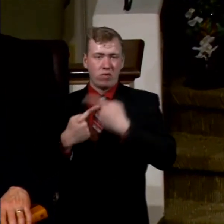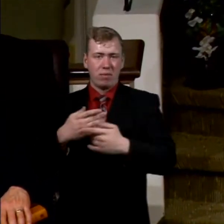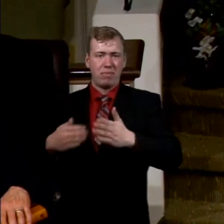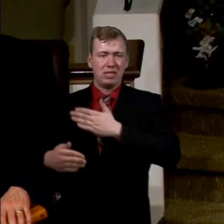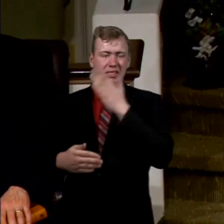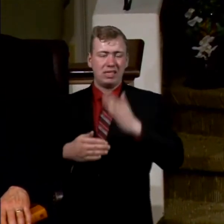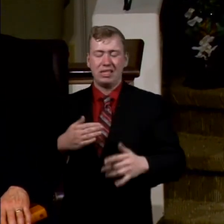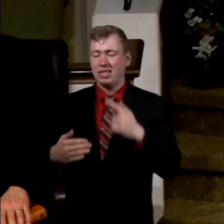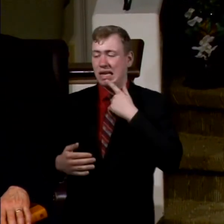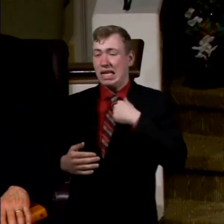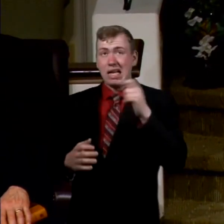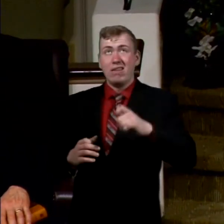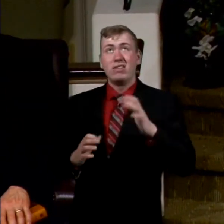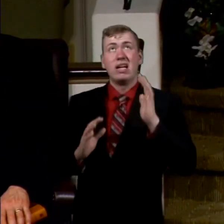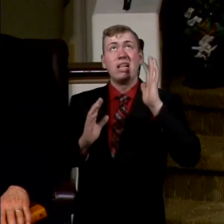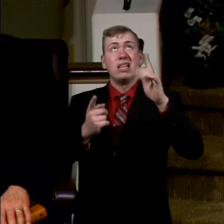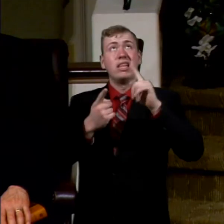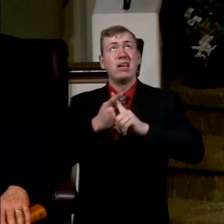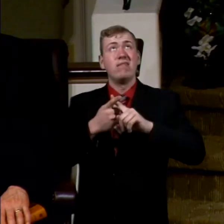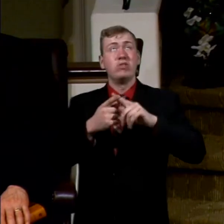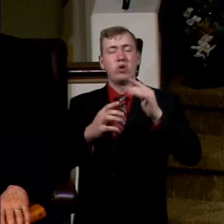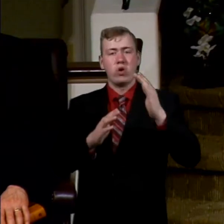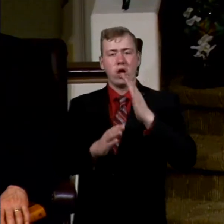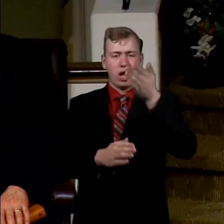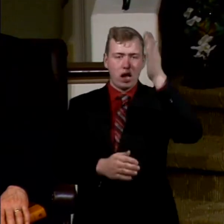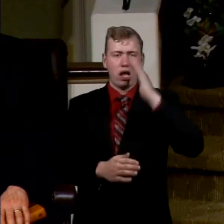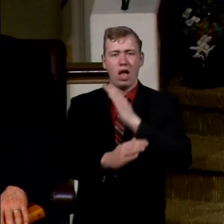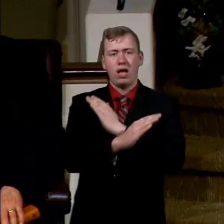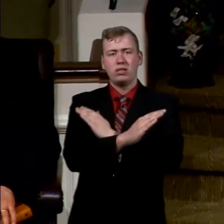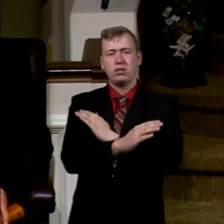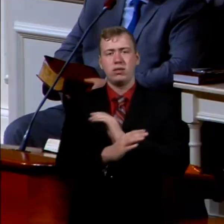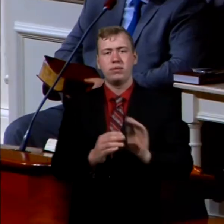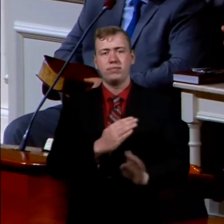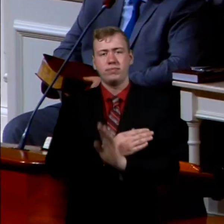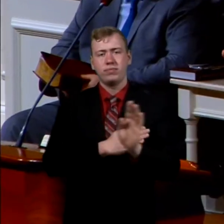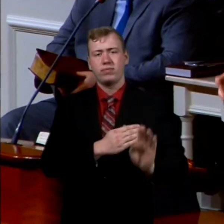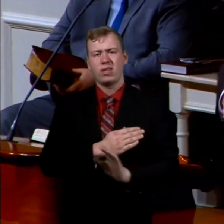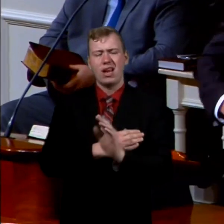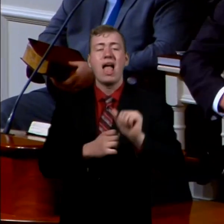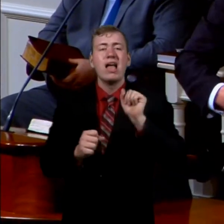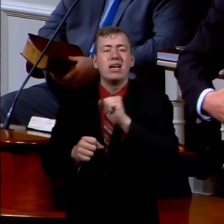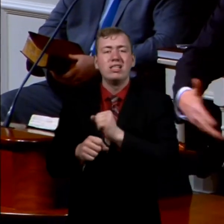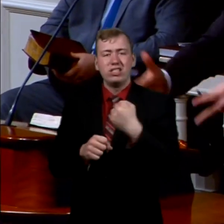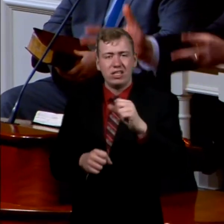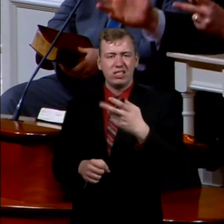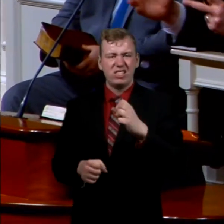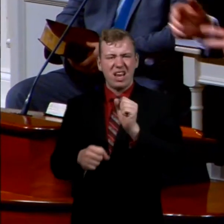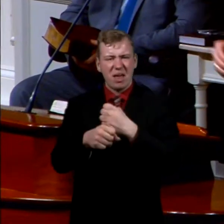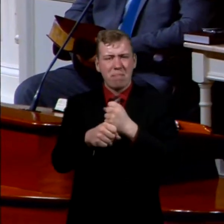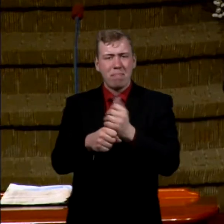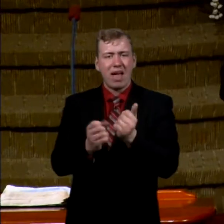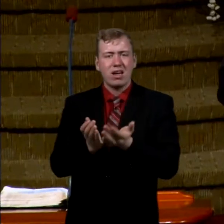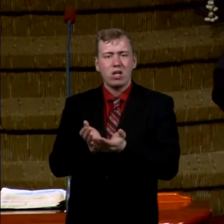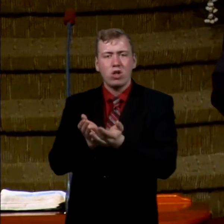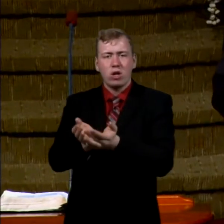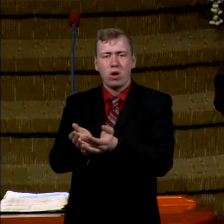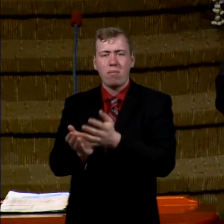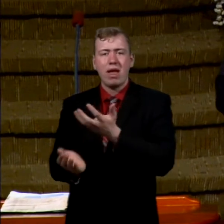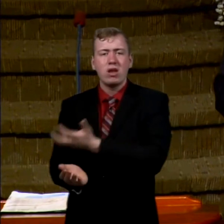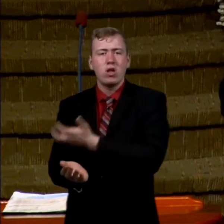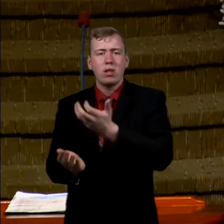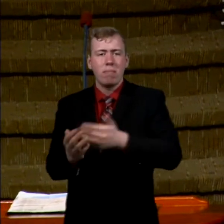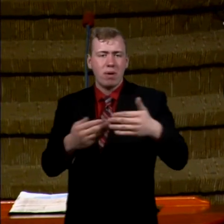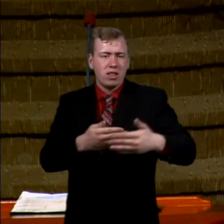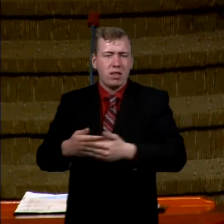I'm going to have to leave it to the providence and the protection of God. And she made a little ark. And she sent it out on the